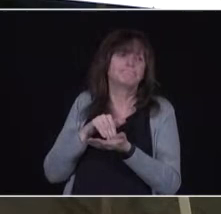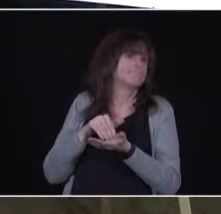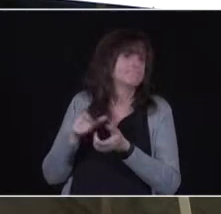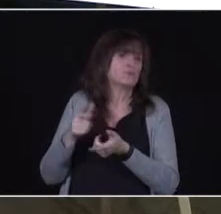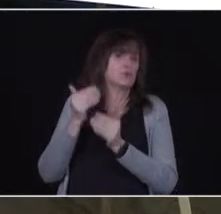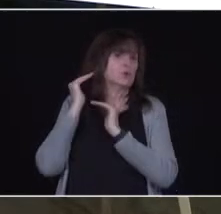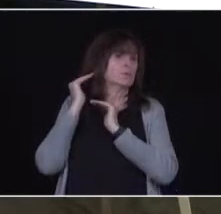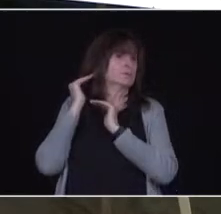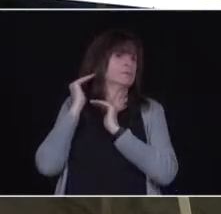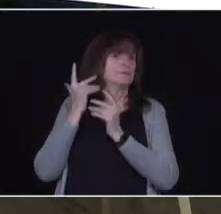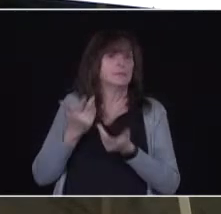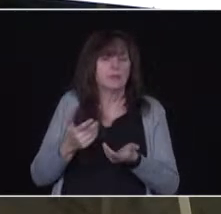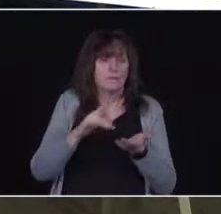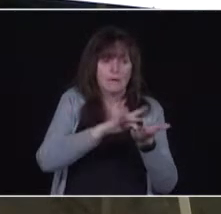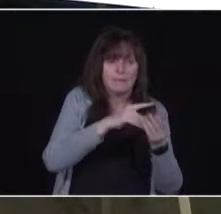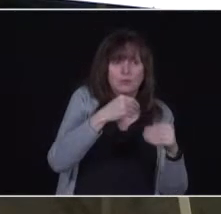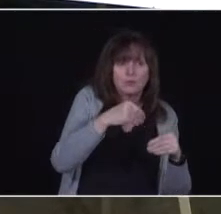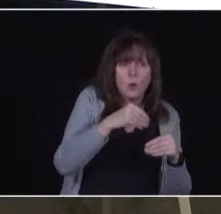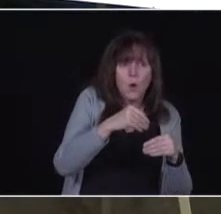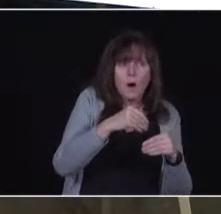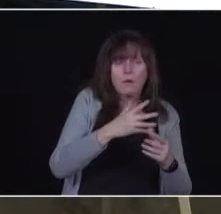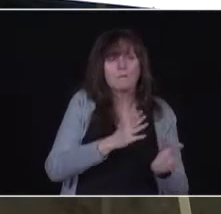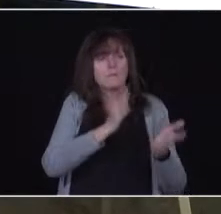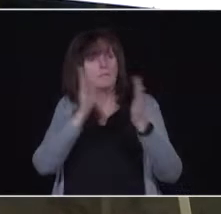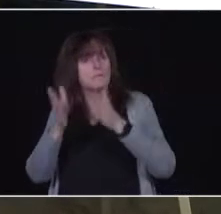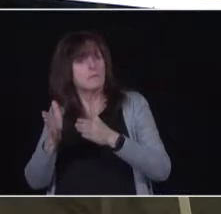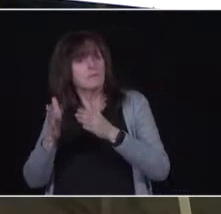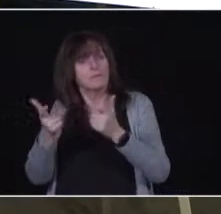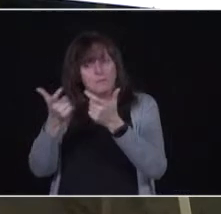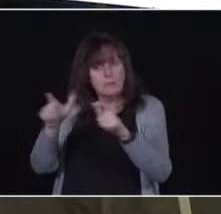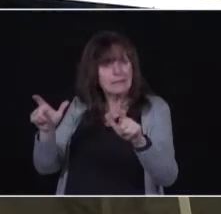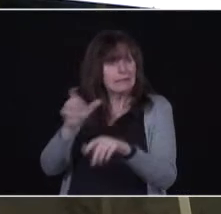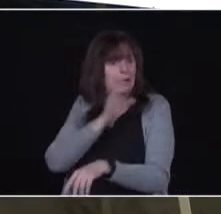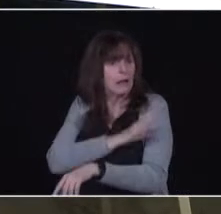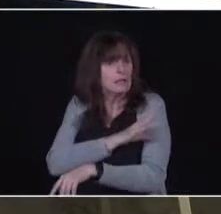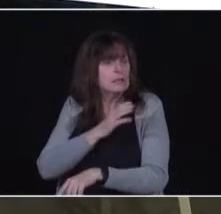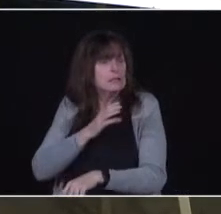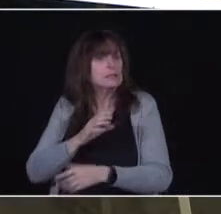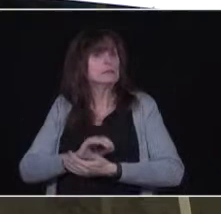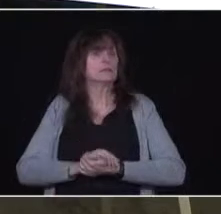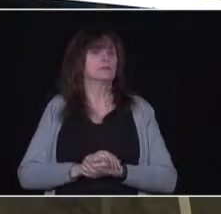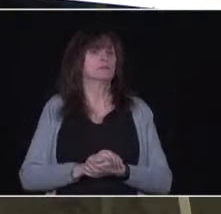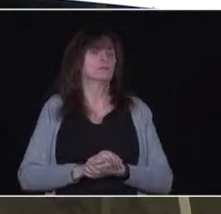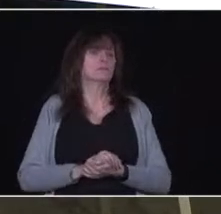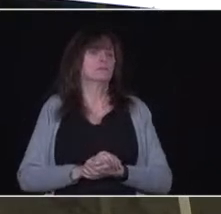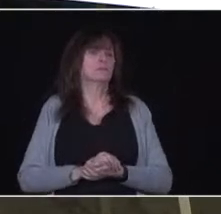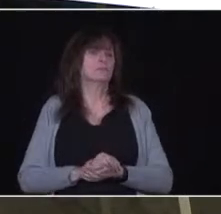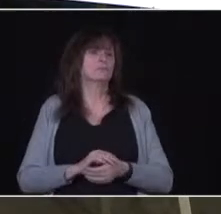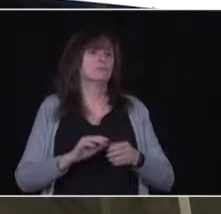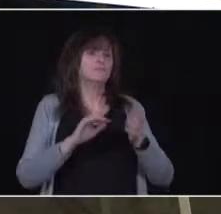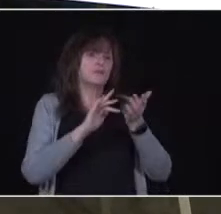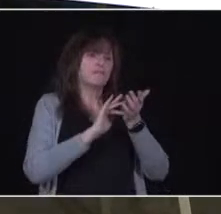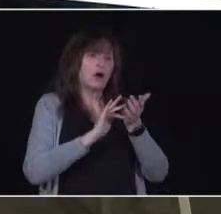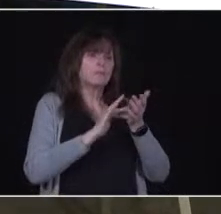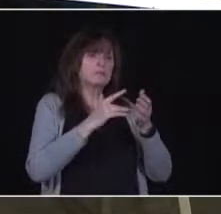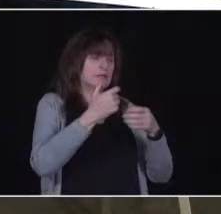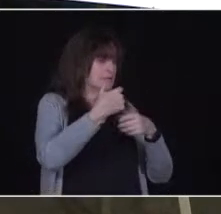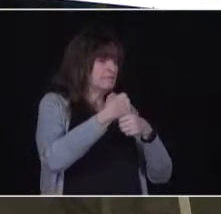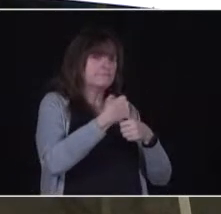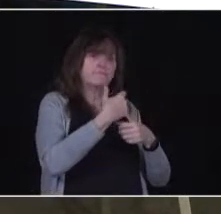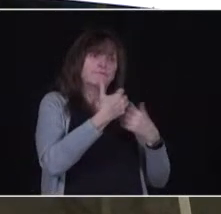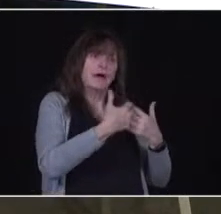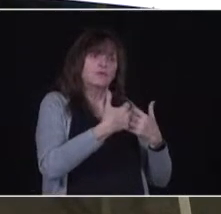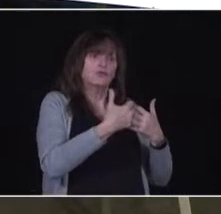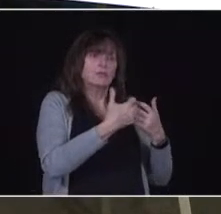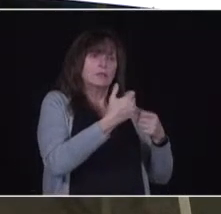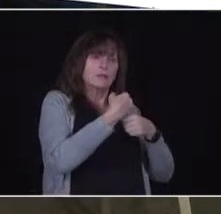scarcity of them do not permit that to occur. Those primary care professionals, they want to participate, they want to do things and they want to